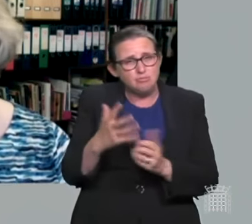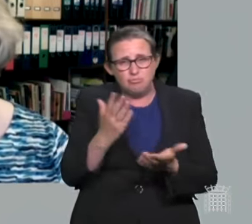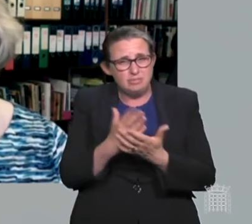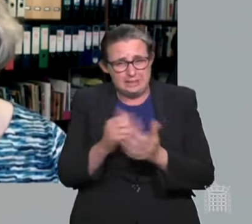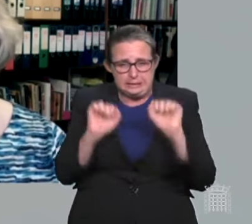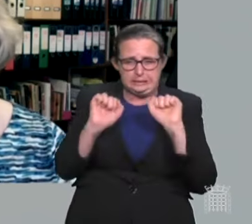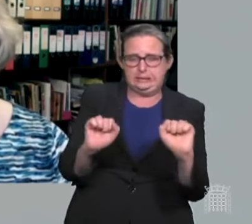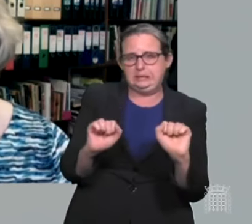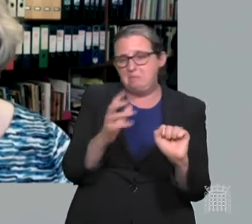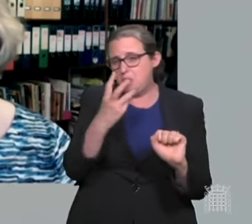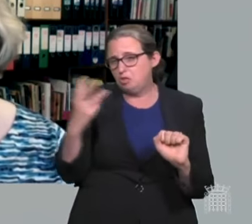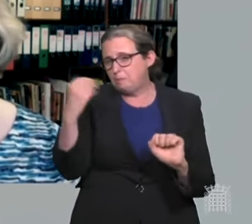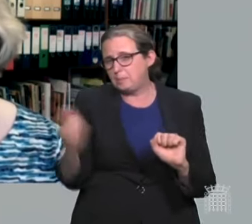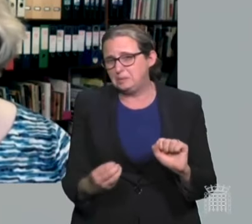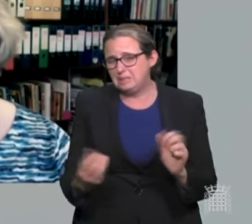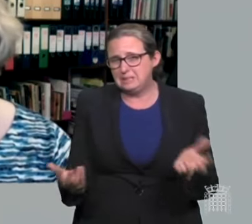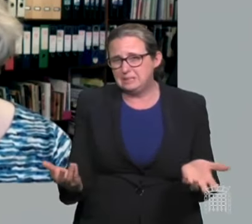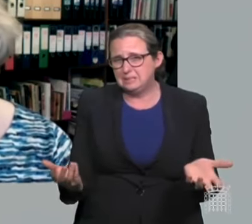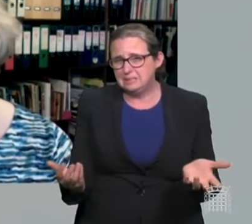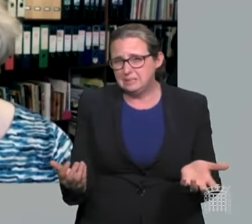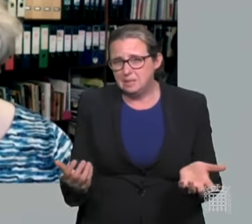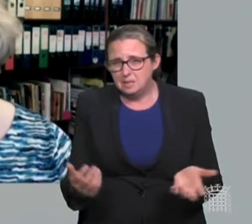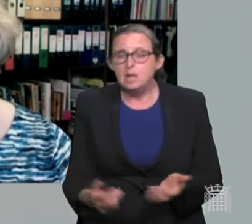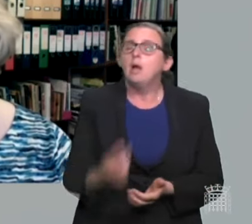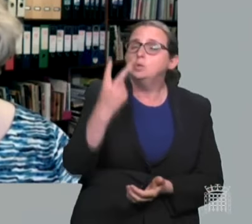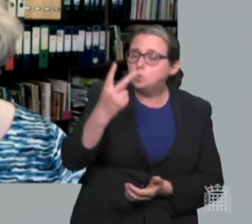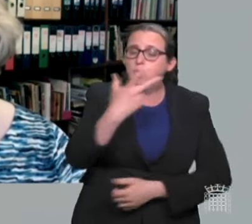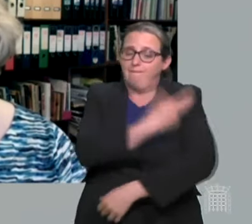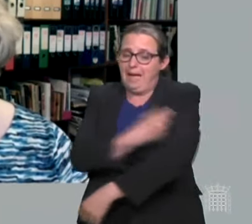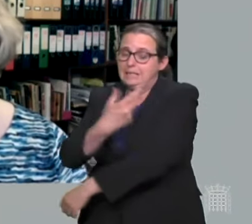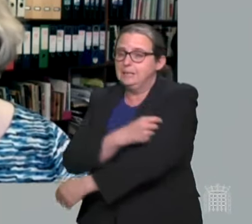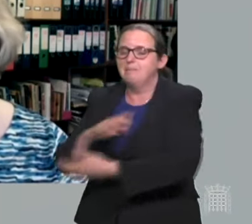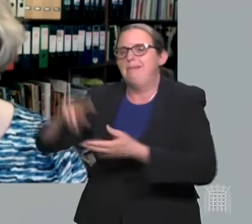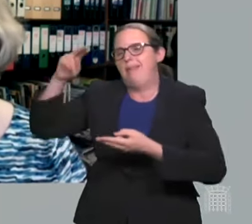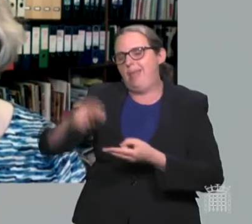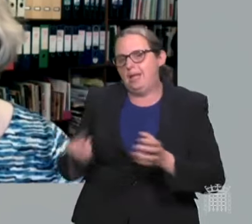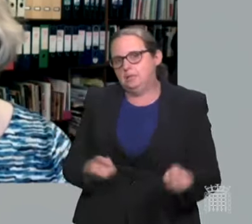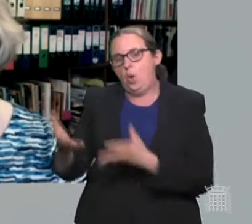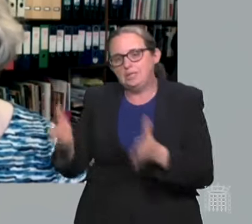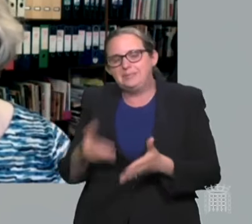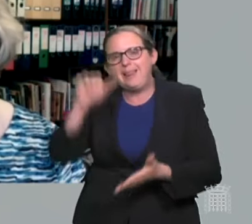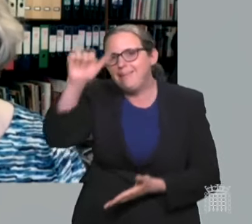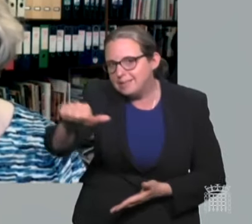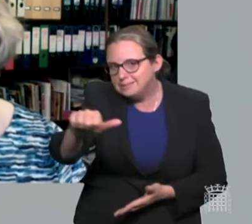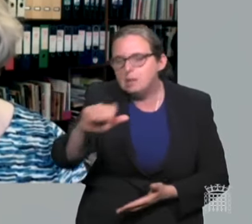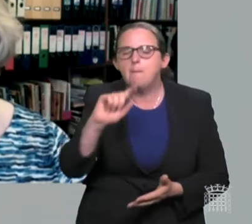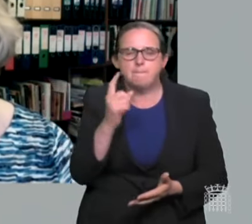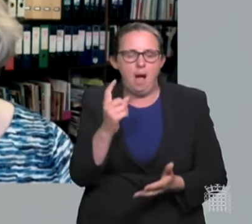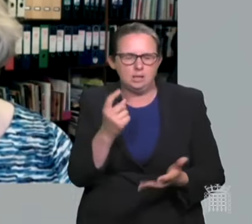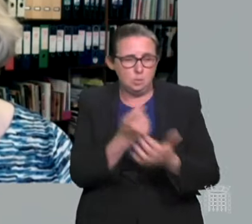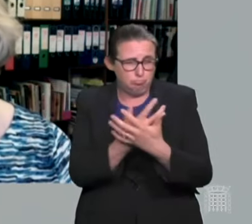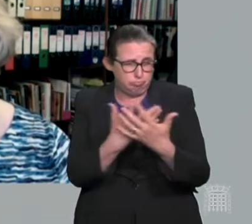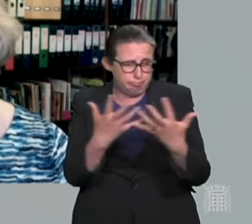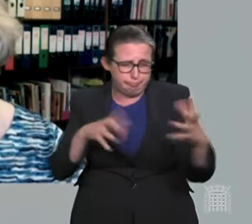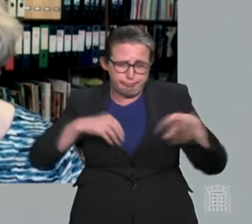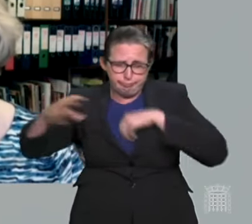doses of either vaccine dramatically reduces hospitalization, the numbers are rising and only half